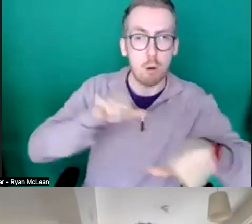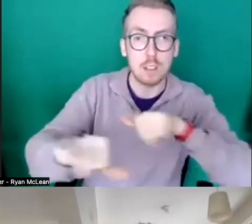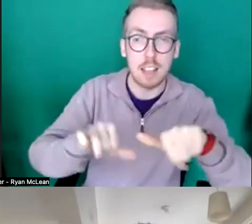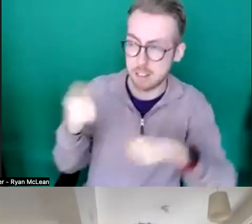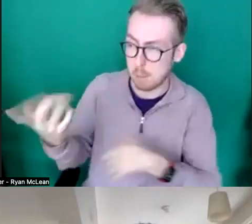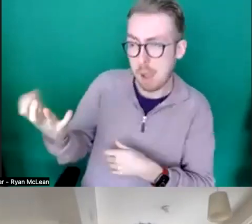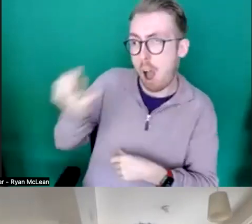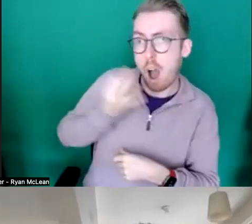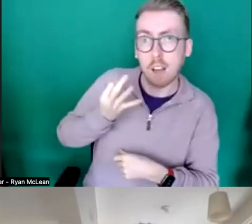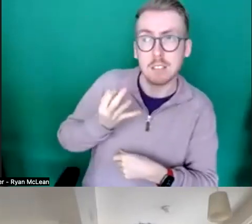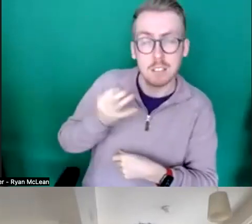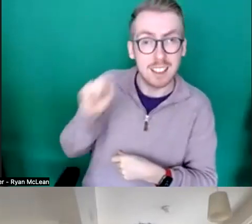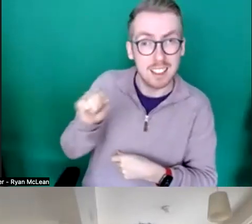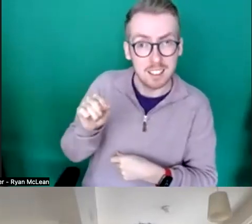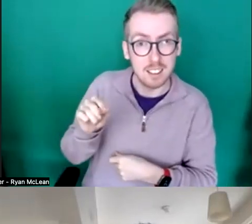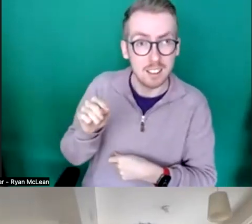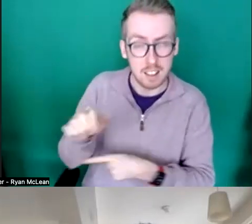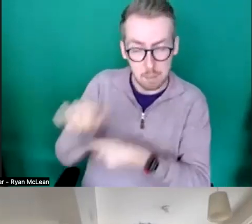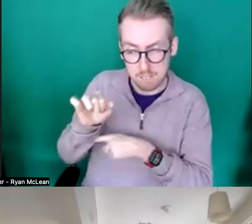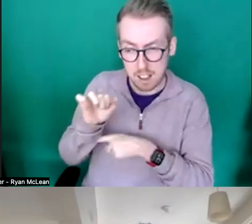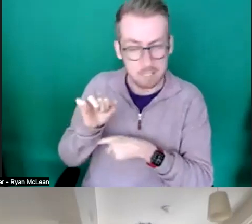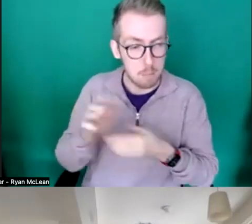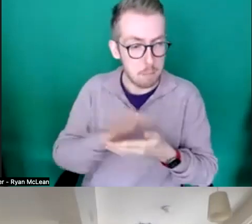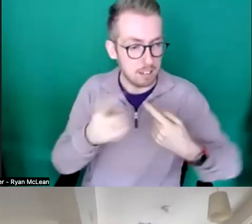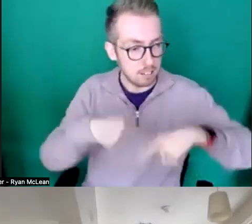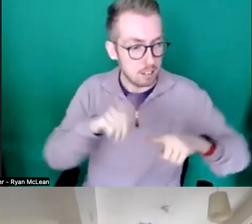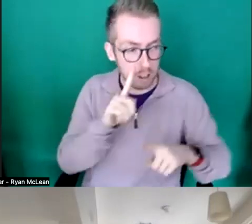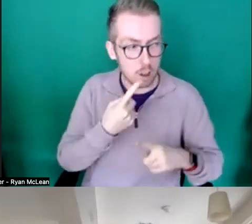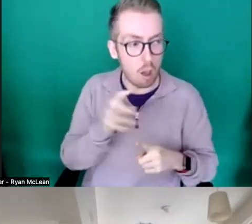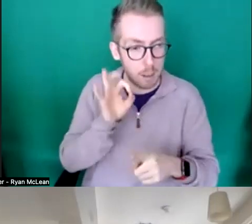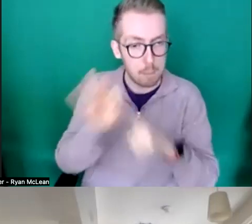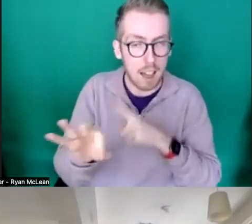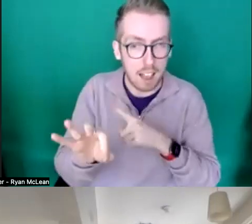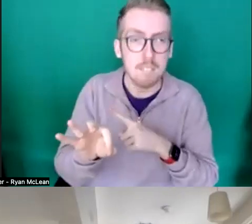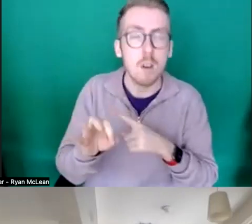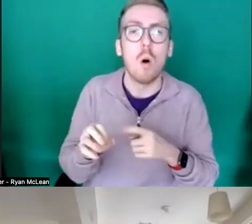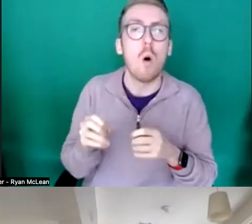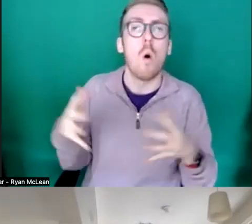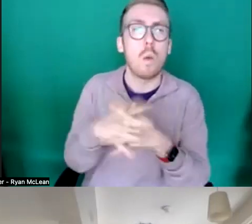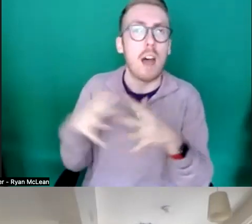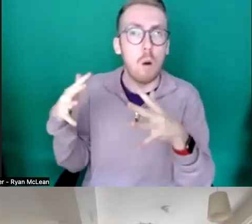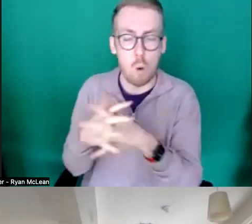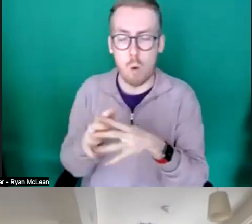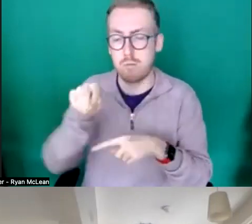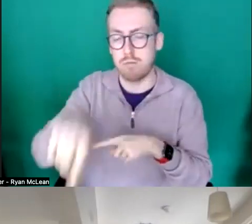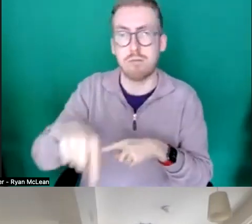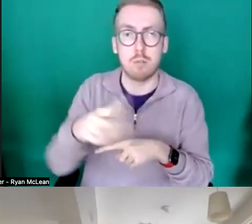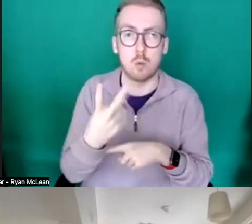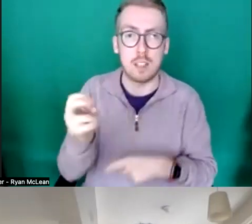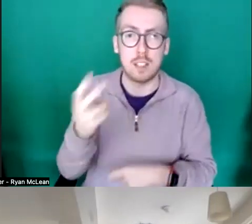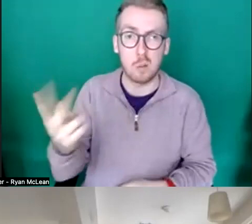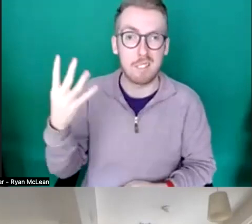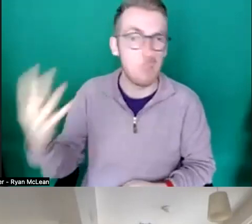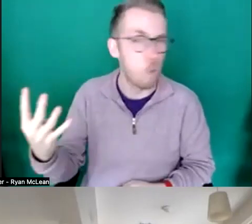that prevent us from applying to without walls for touring support in 2024 and the answer to that is no we also understand